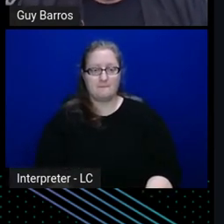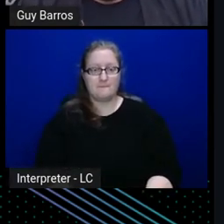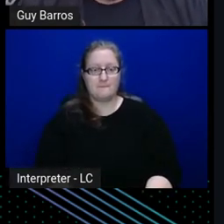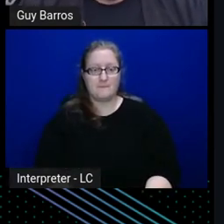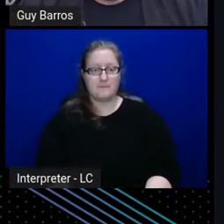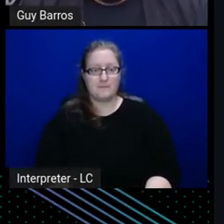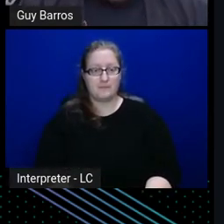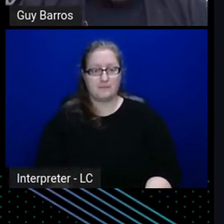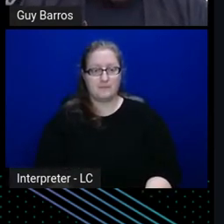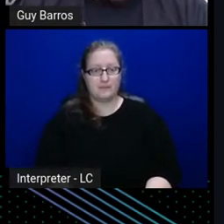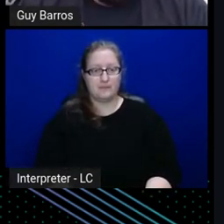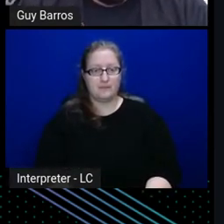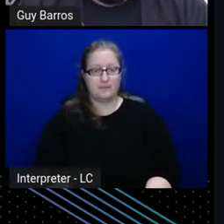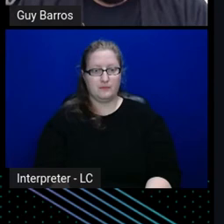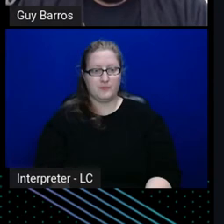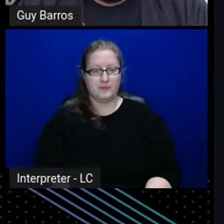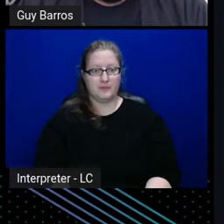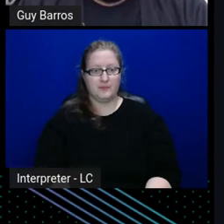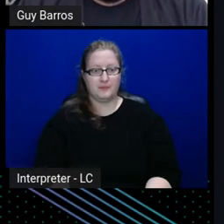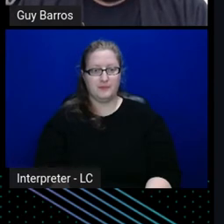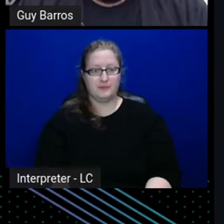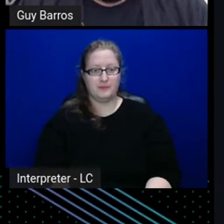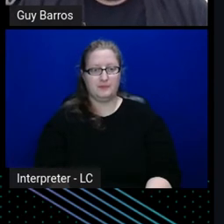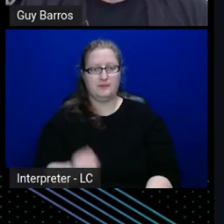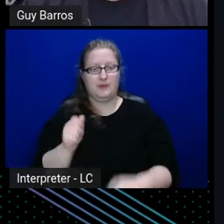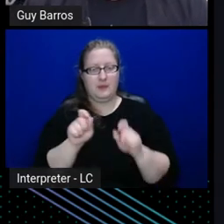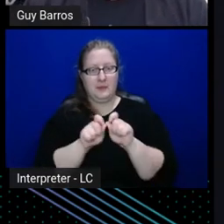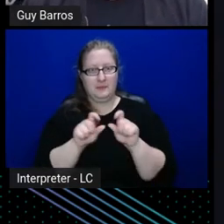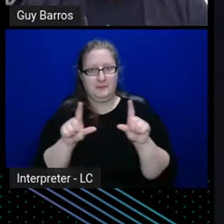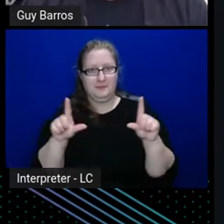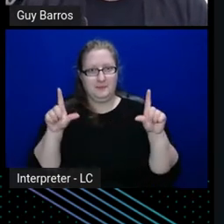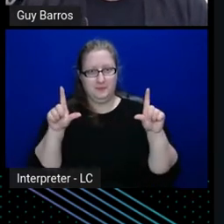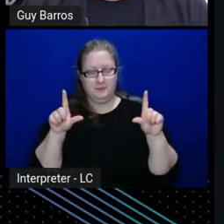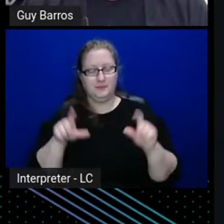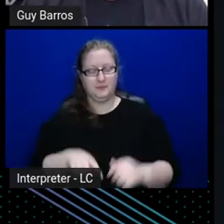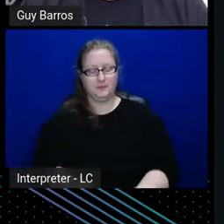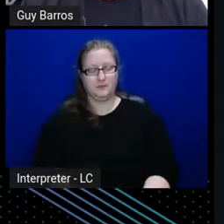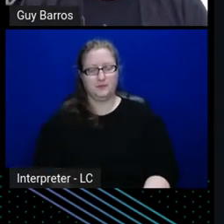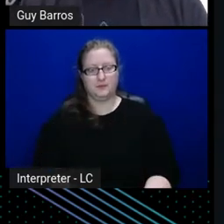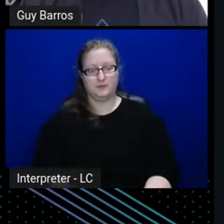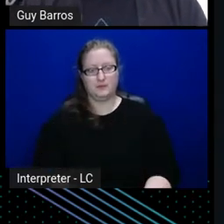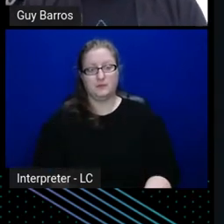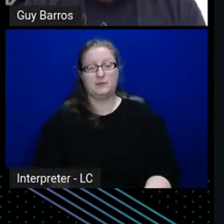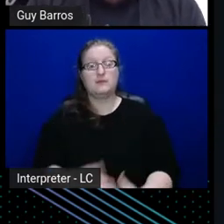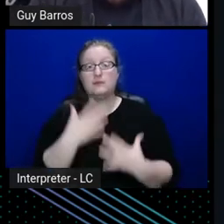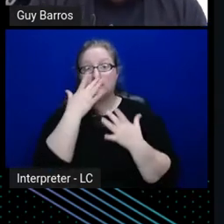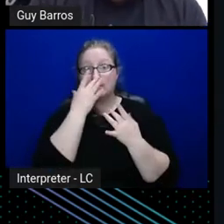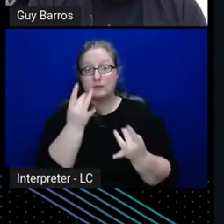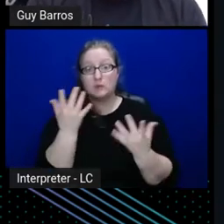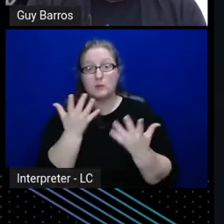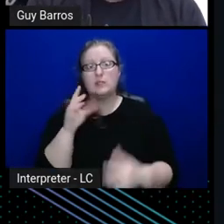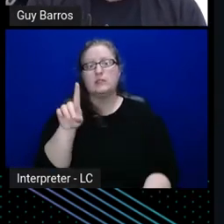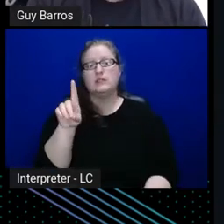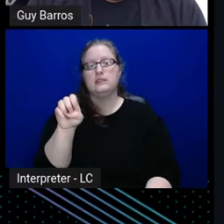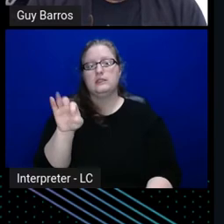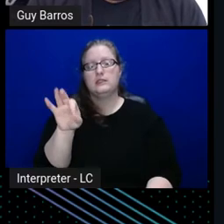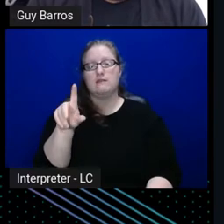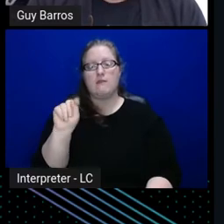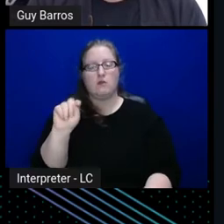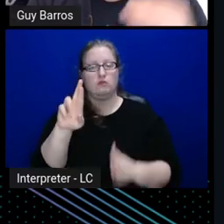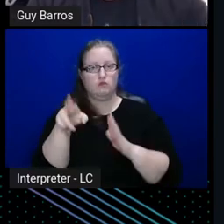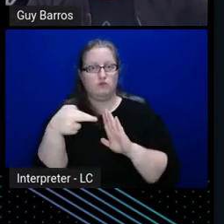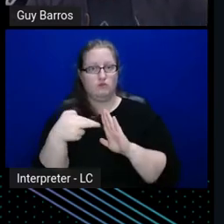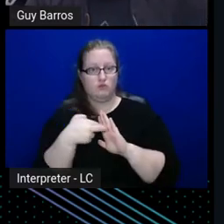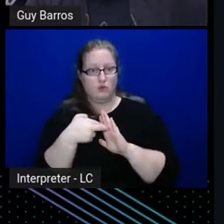um, let me make this a little bit bigger as well, default role, now default role, you are setting it